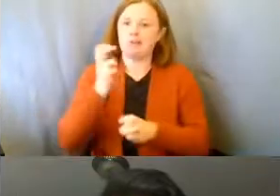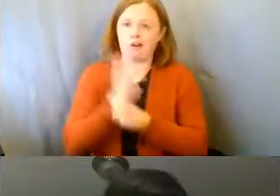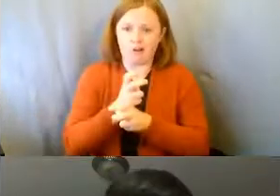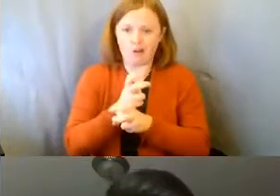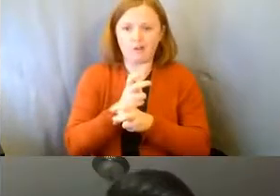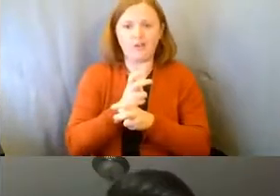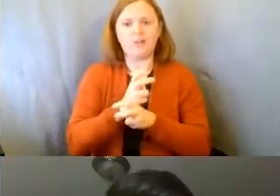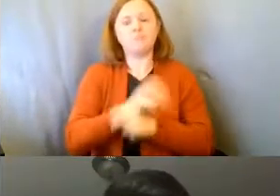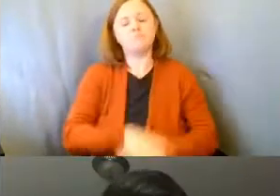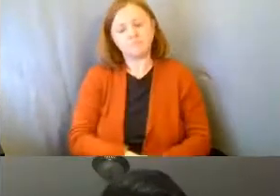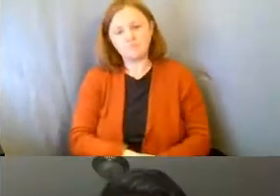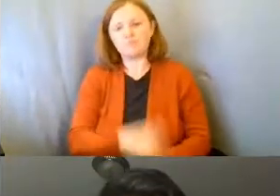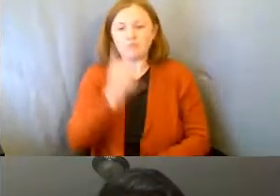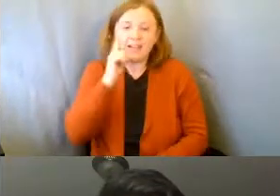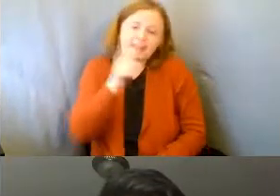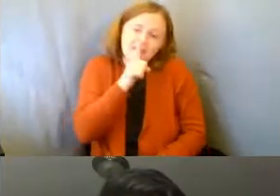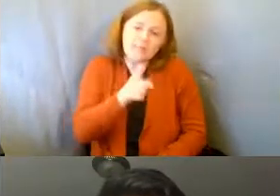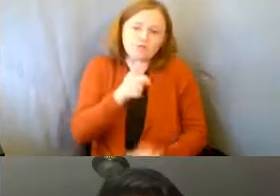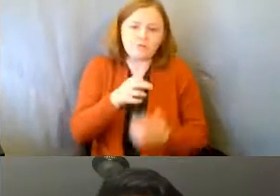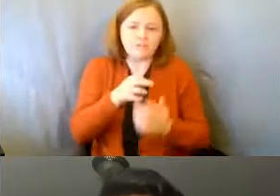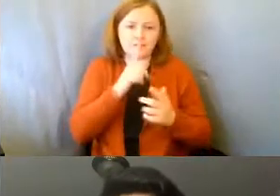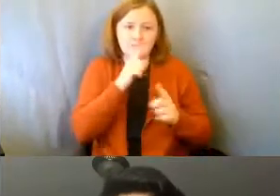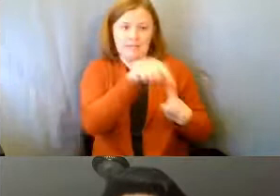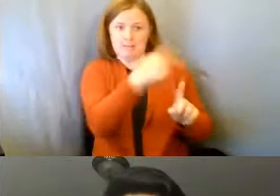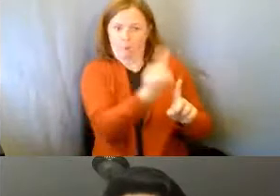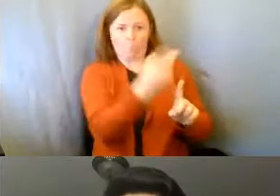connections. And I think that's true for all of us.